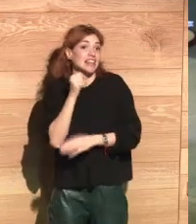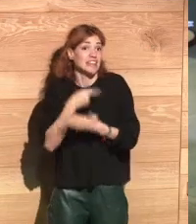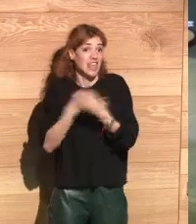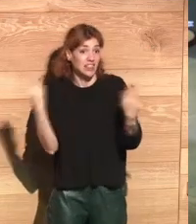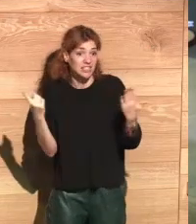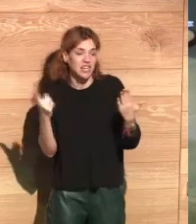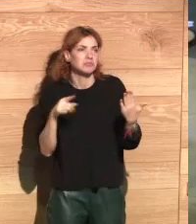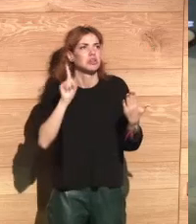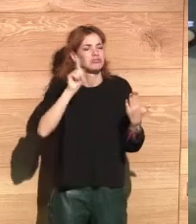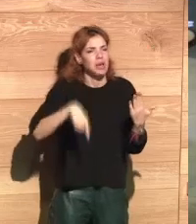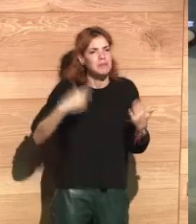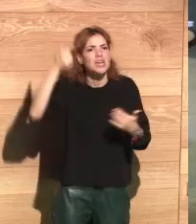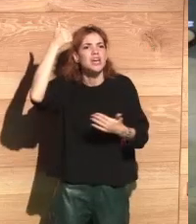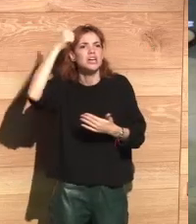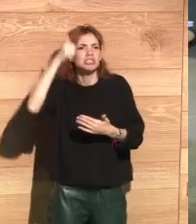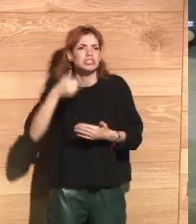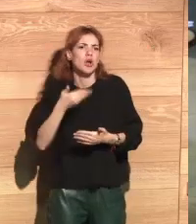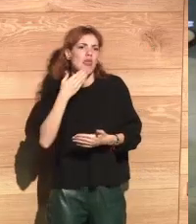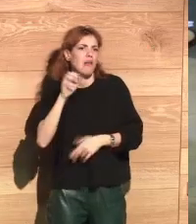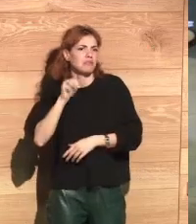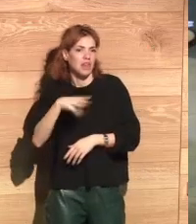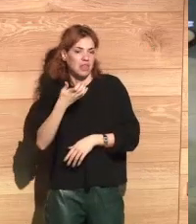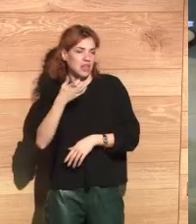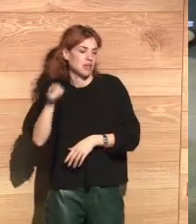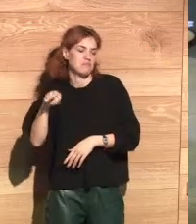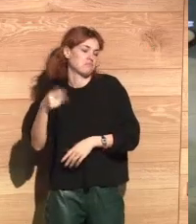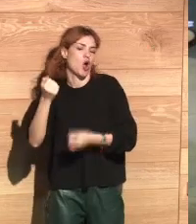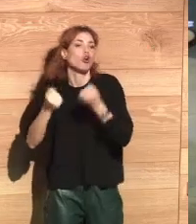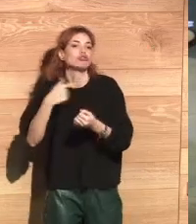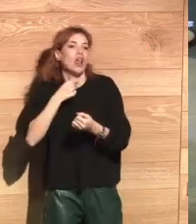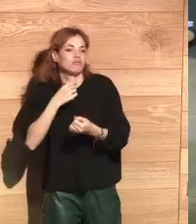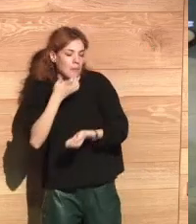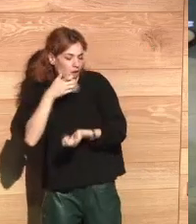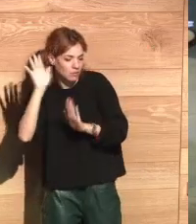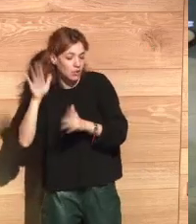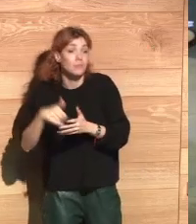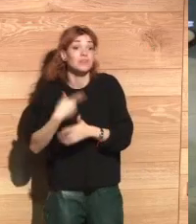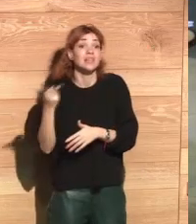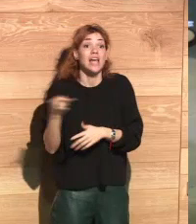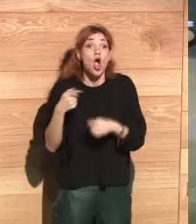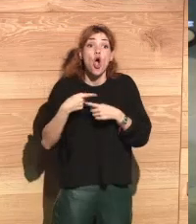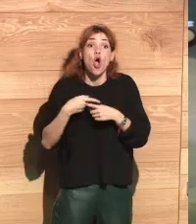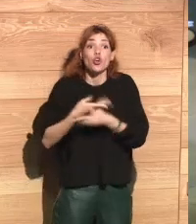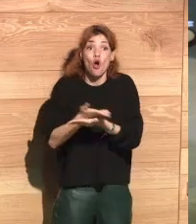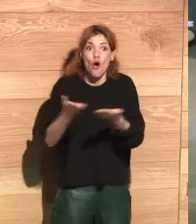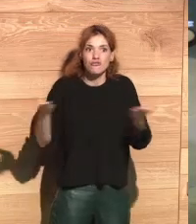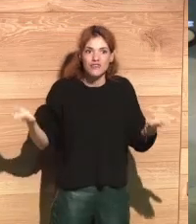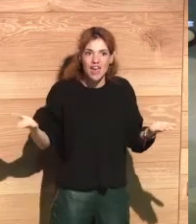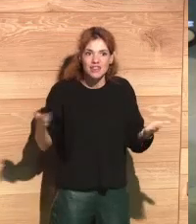share one single account. So that's the information related to that account